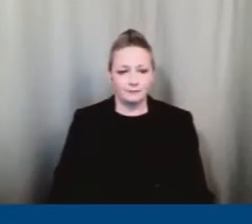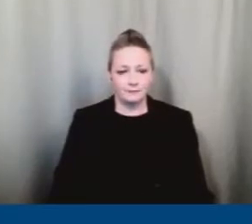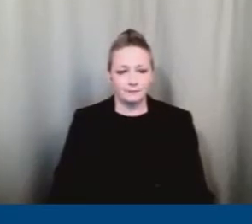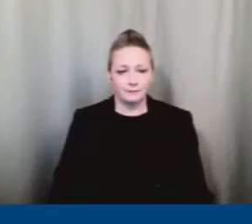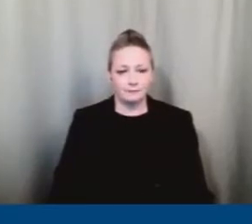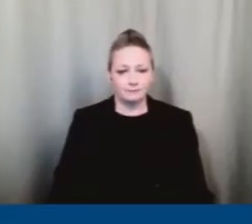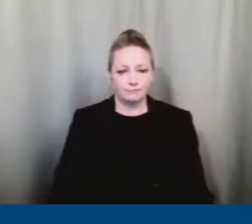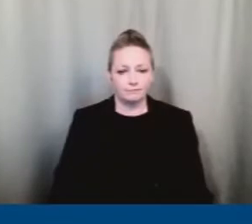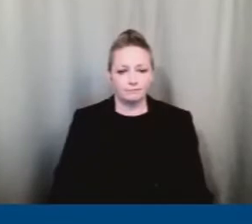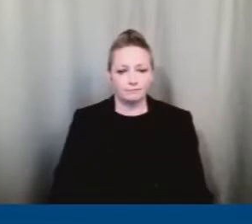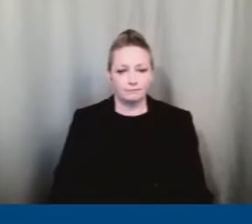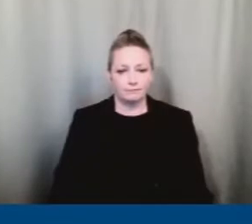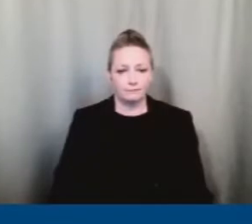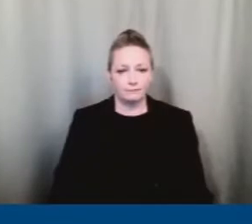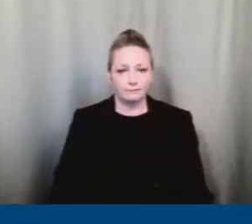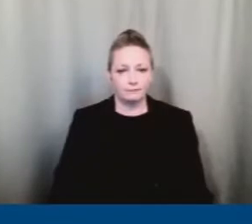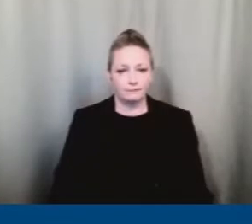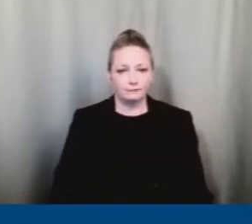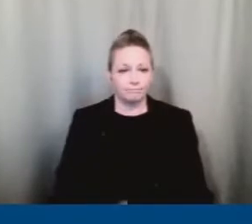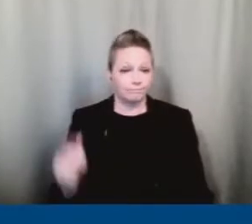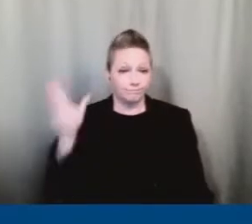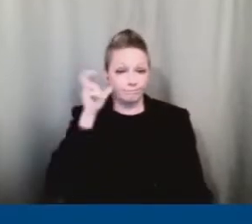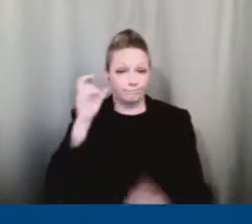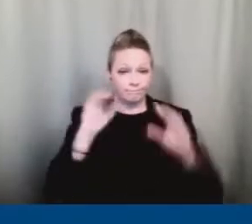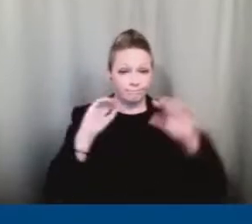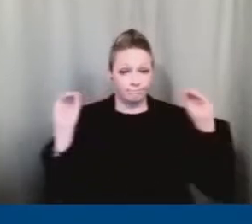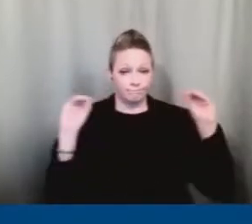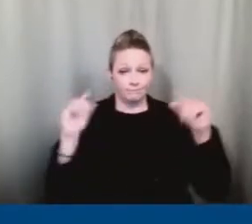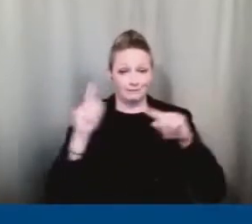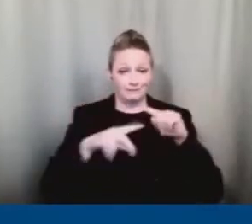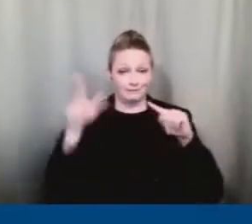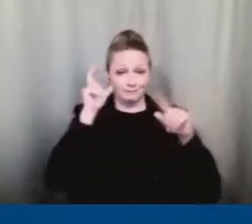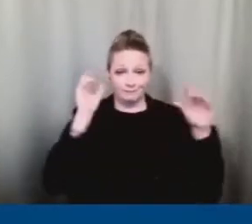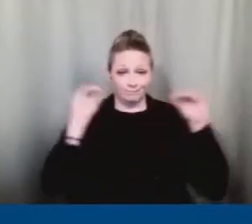Notice what joy feels like in your body.